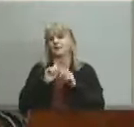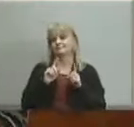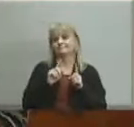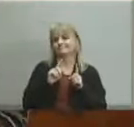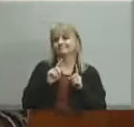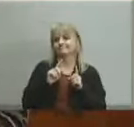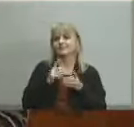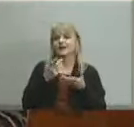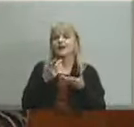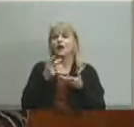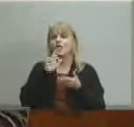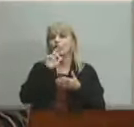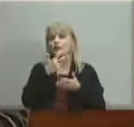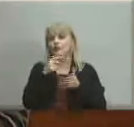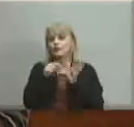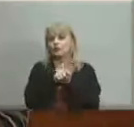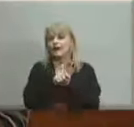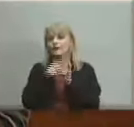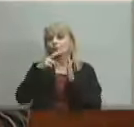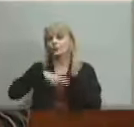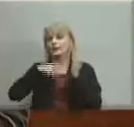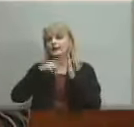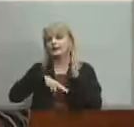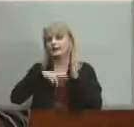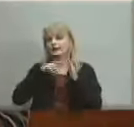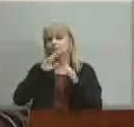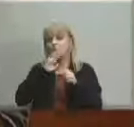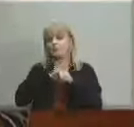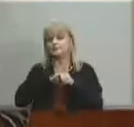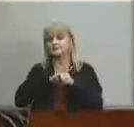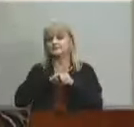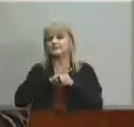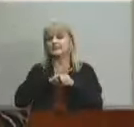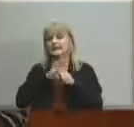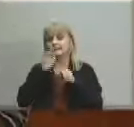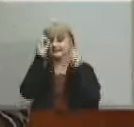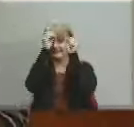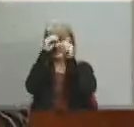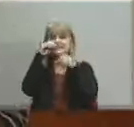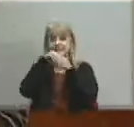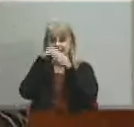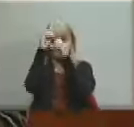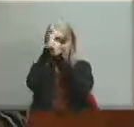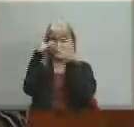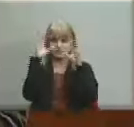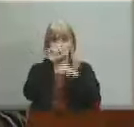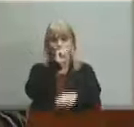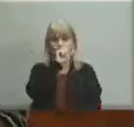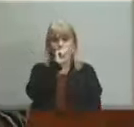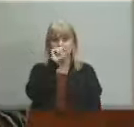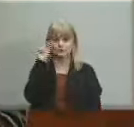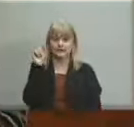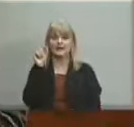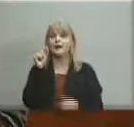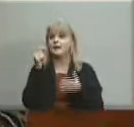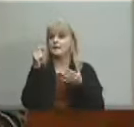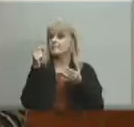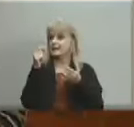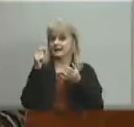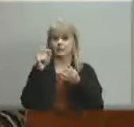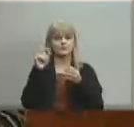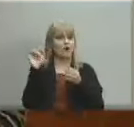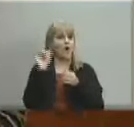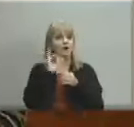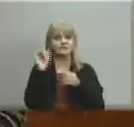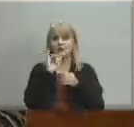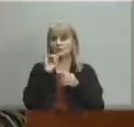third grade reading promise it was envisioned it is in vision 2020 however it was in vision 2015. that means